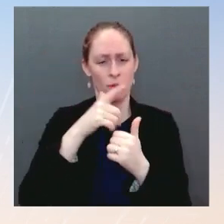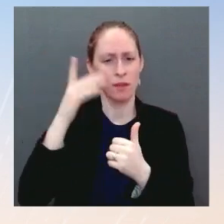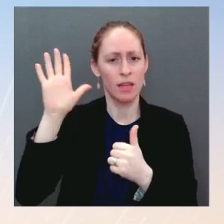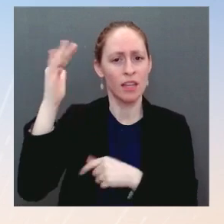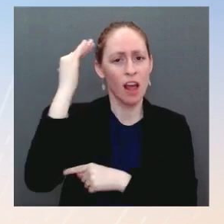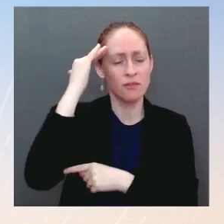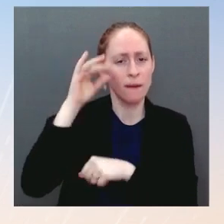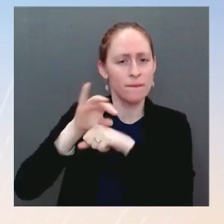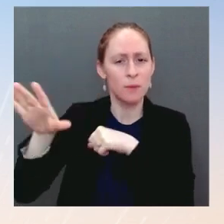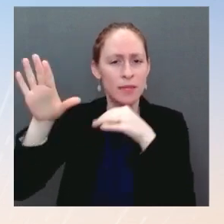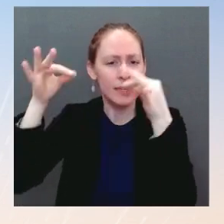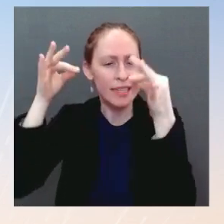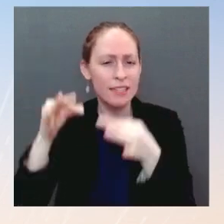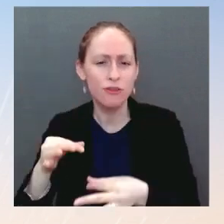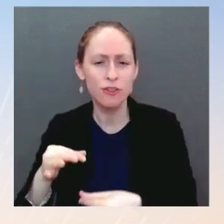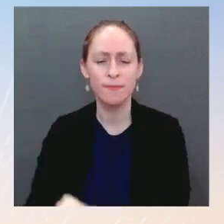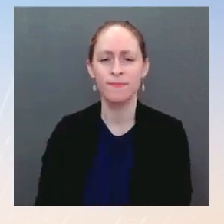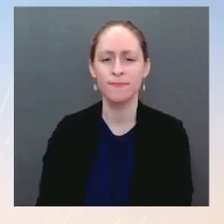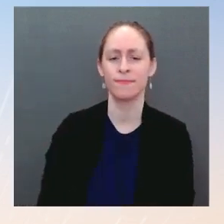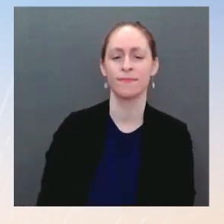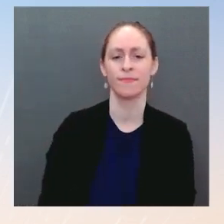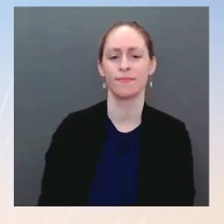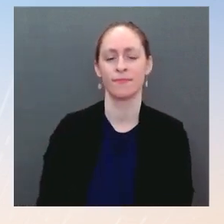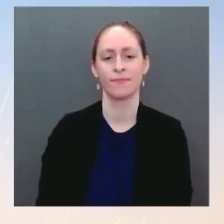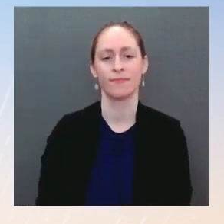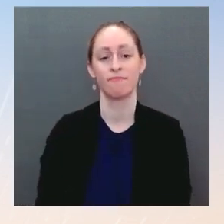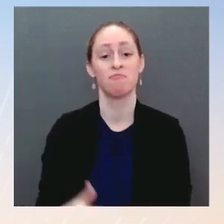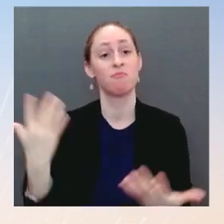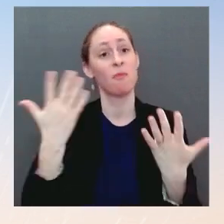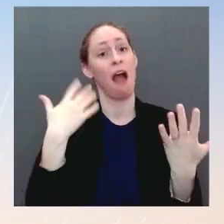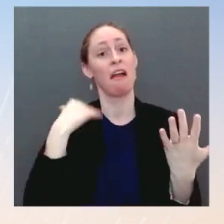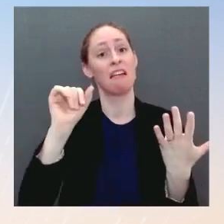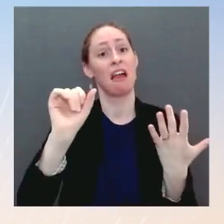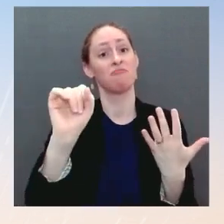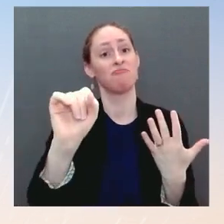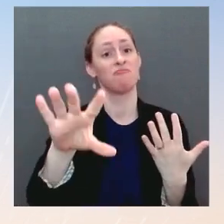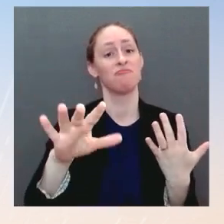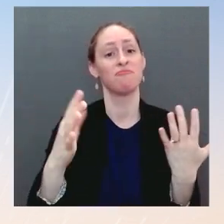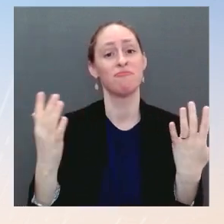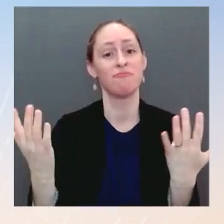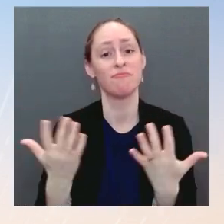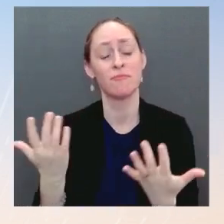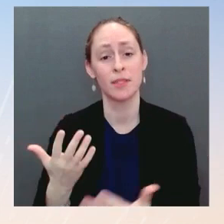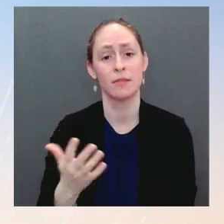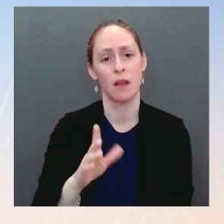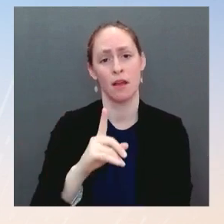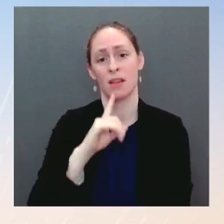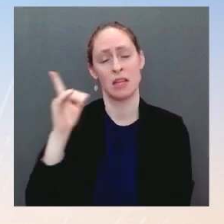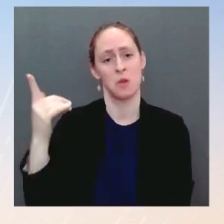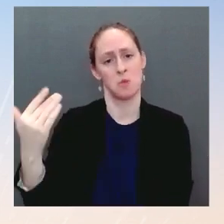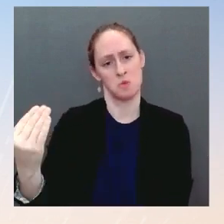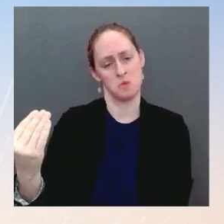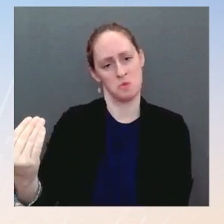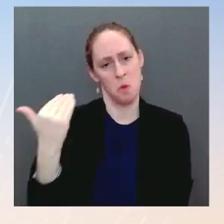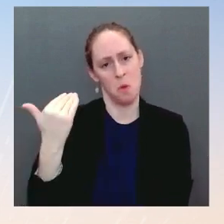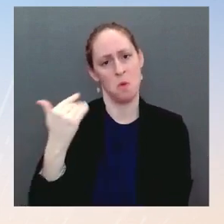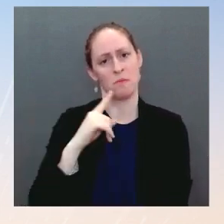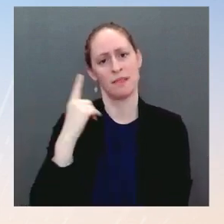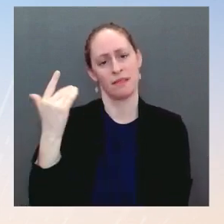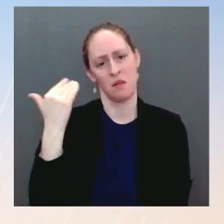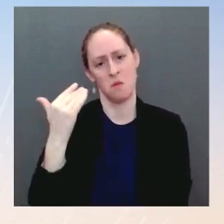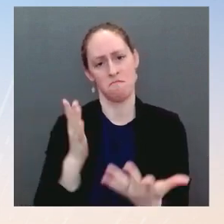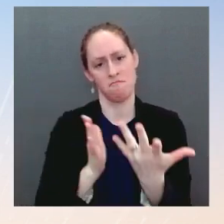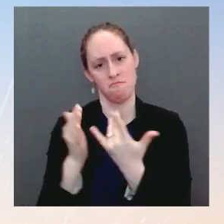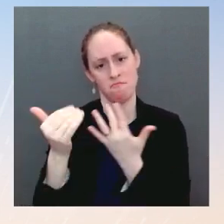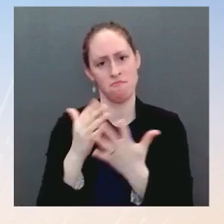of his responsibility as President and a recognition of the historic role